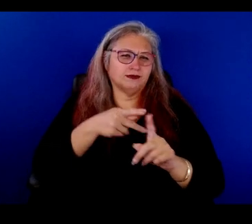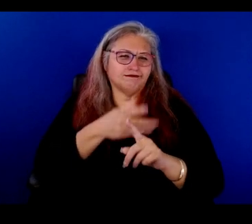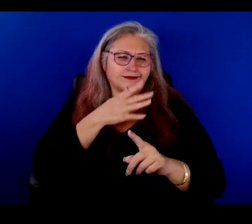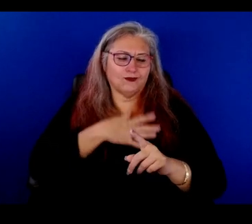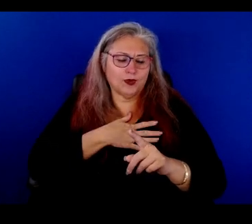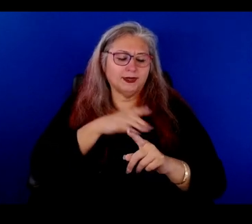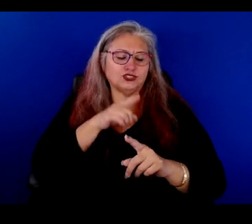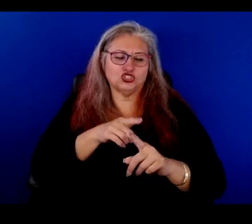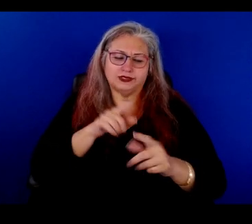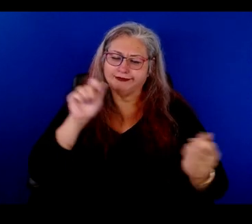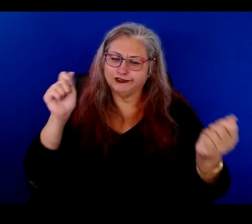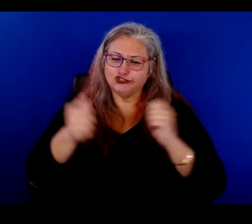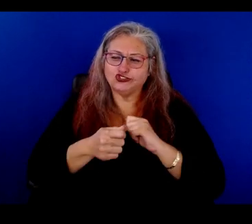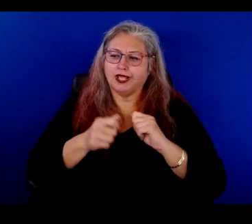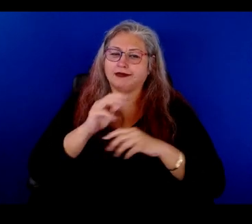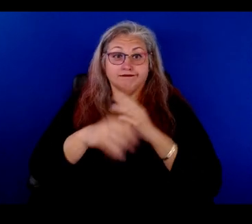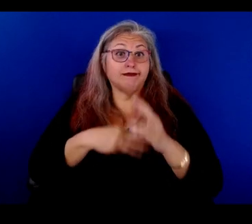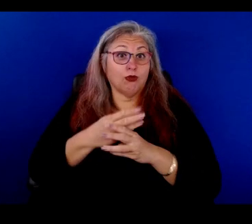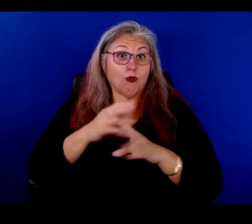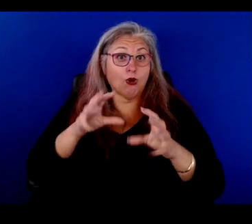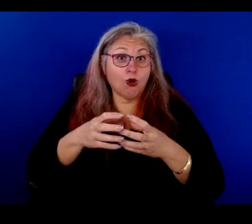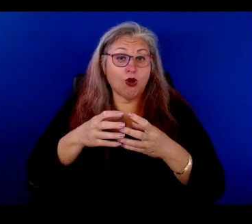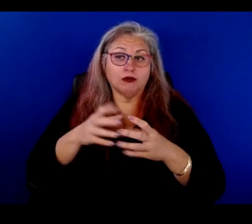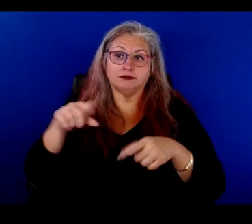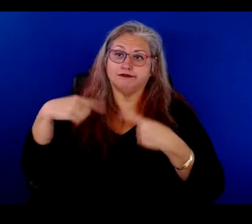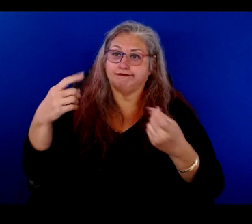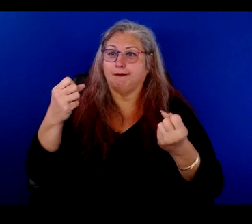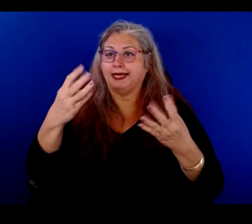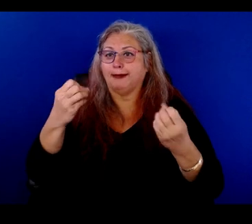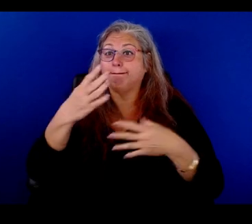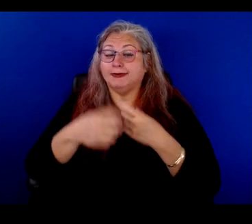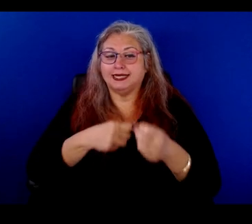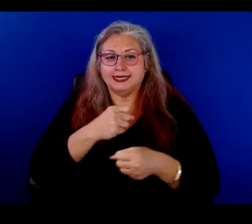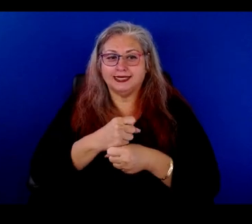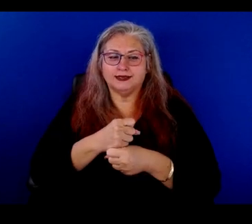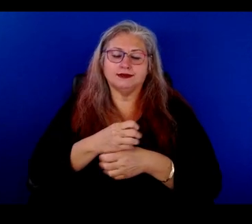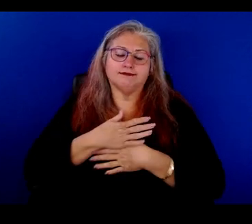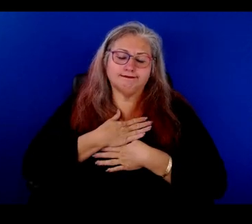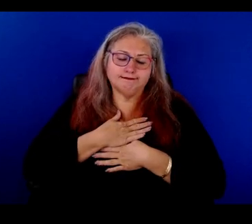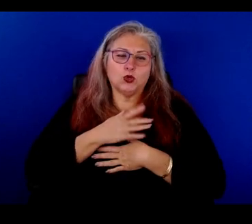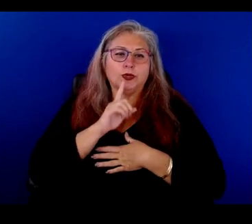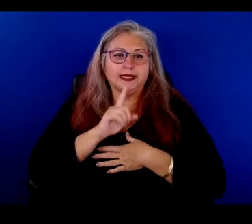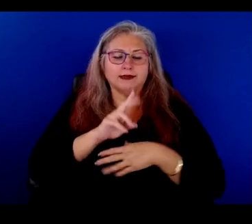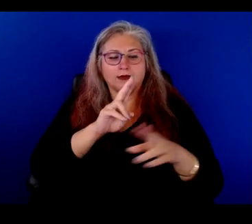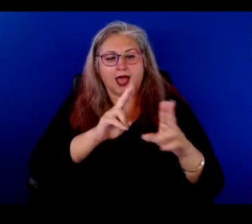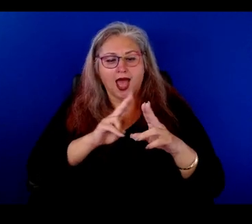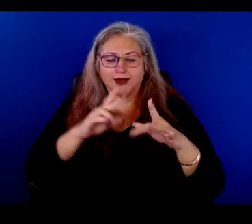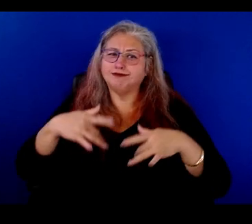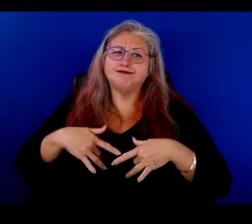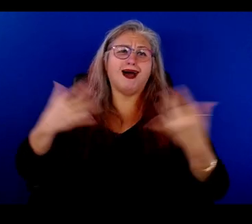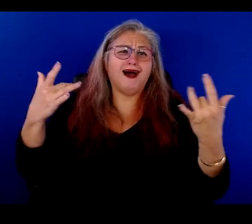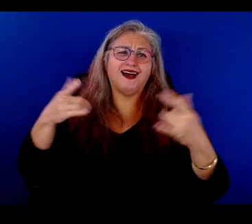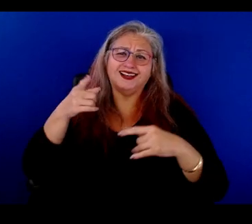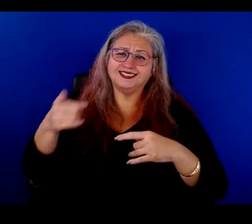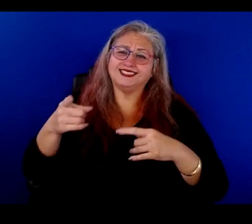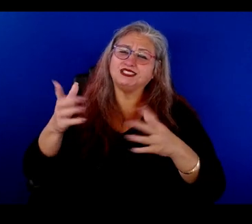has changed the world over many, many years. And so we're really honored and overjoyed to